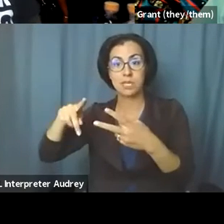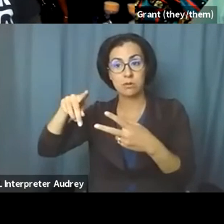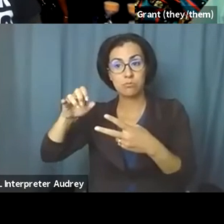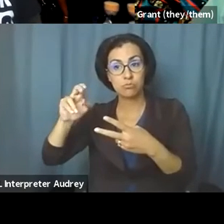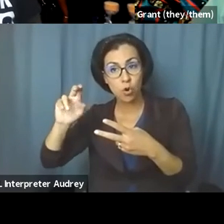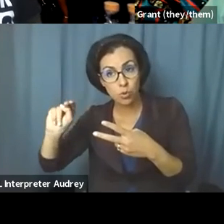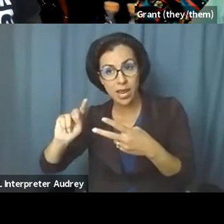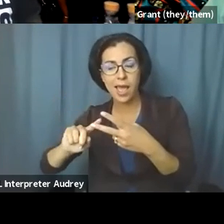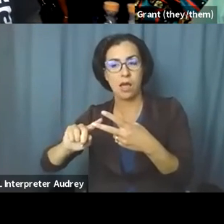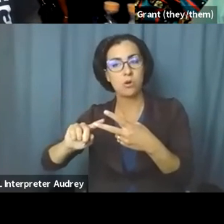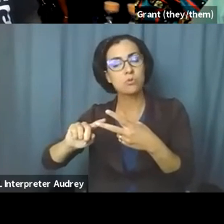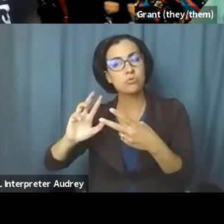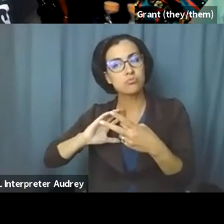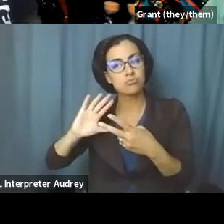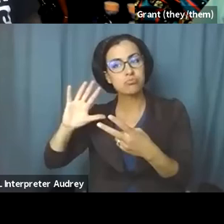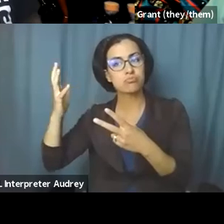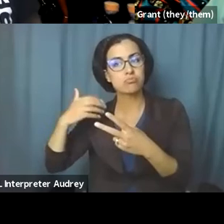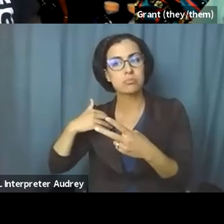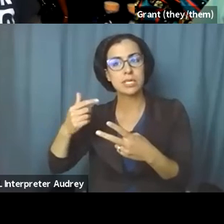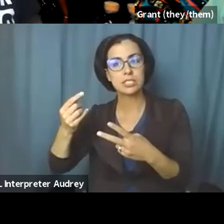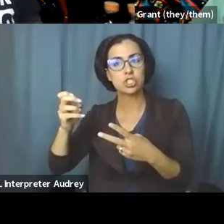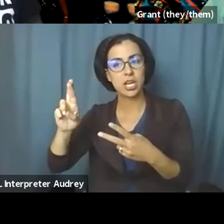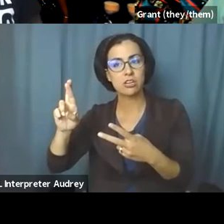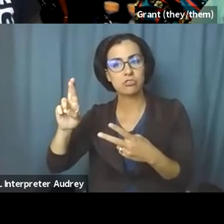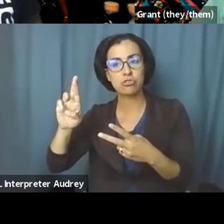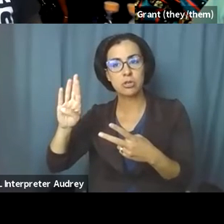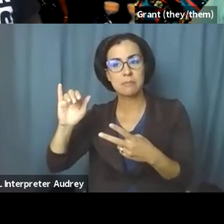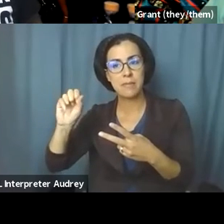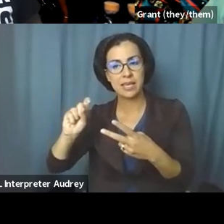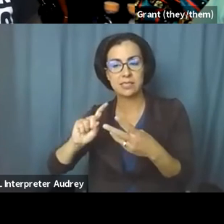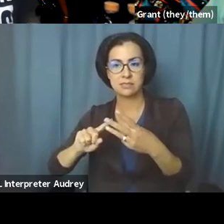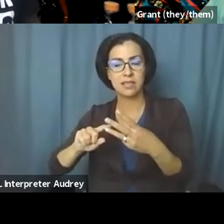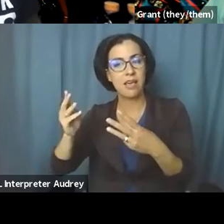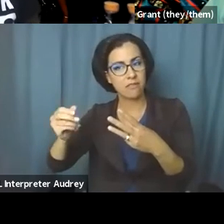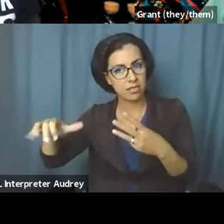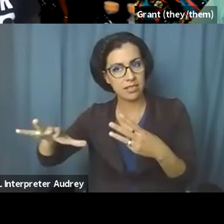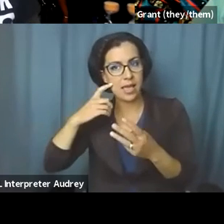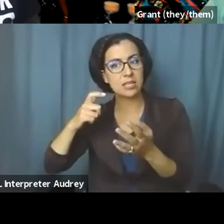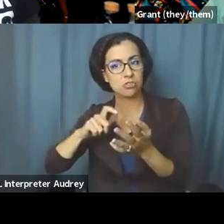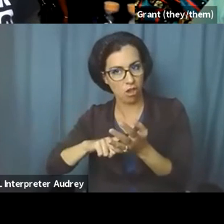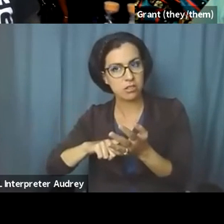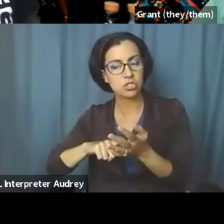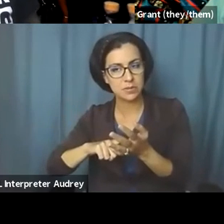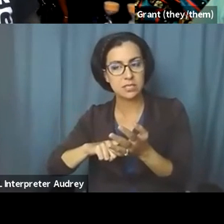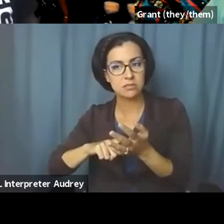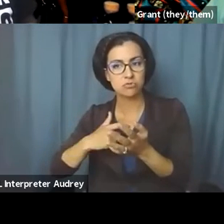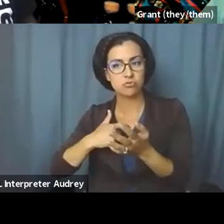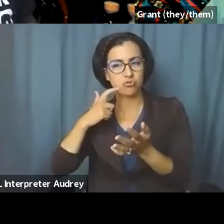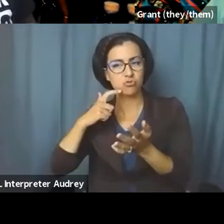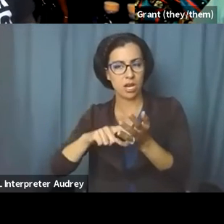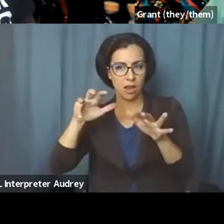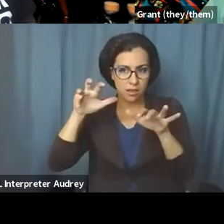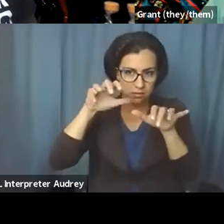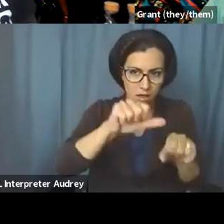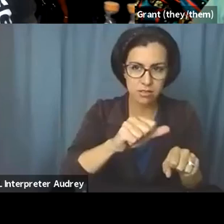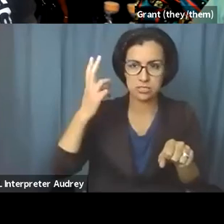interrupt gender bias, we will share a land acknowledgment to do a decolonized beginning, we'll do an